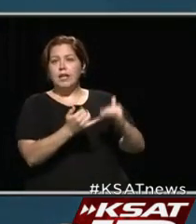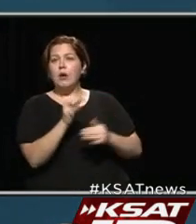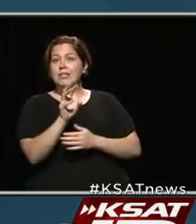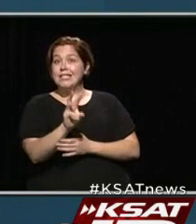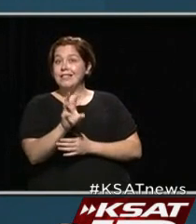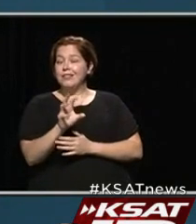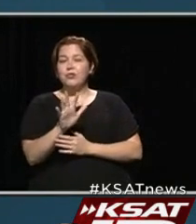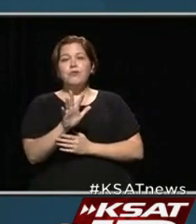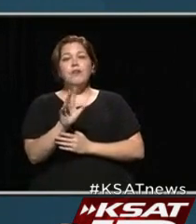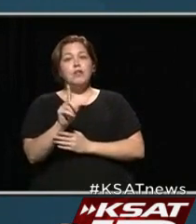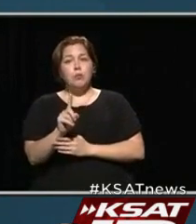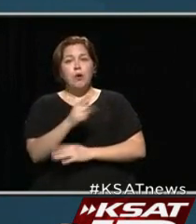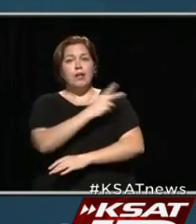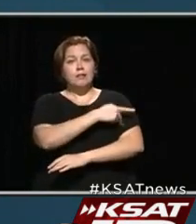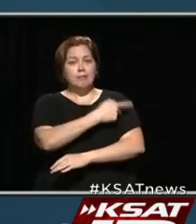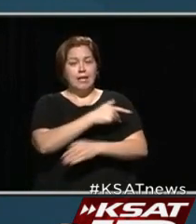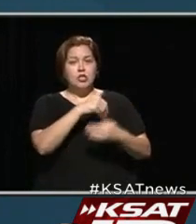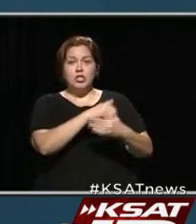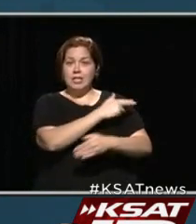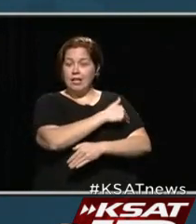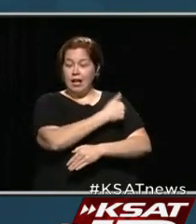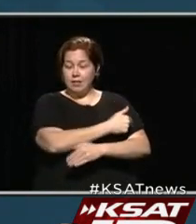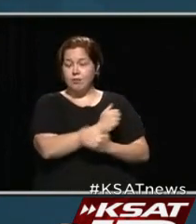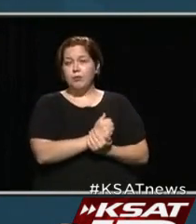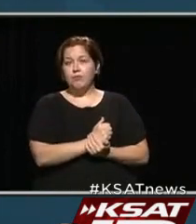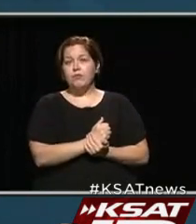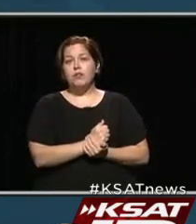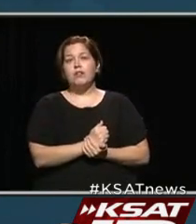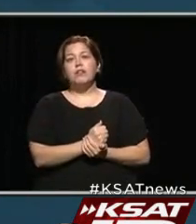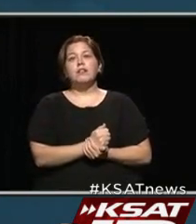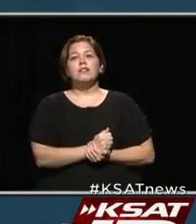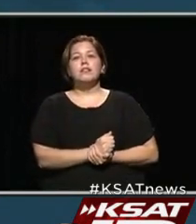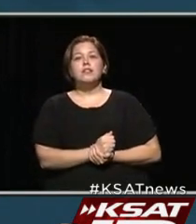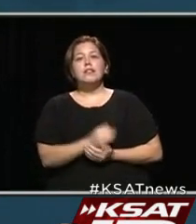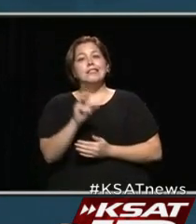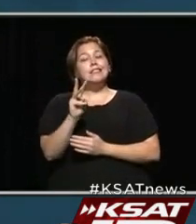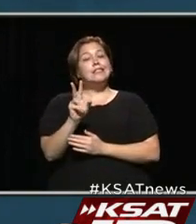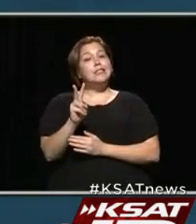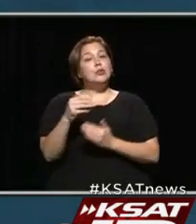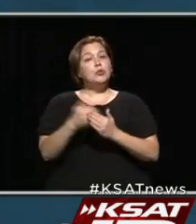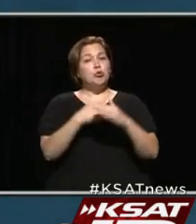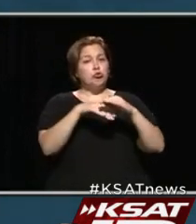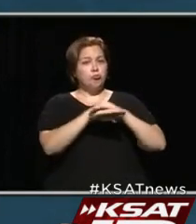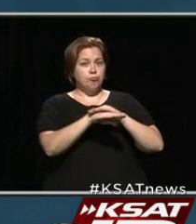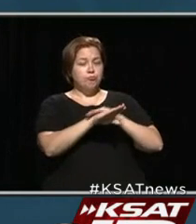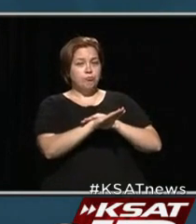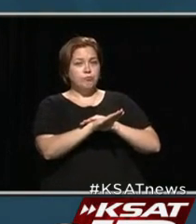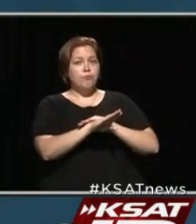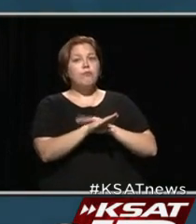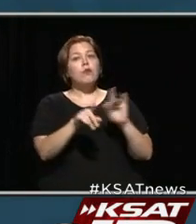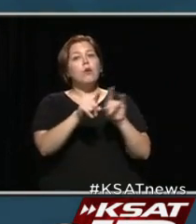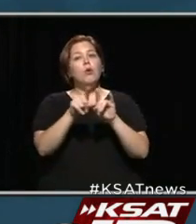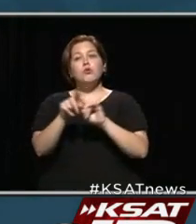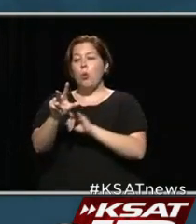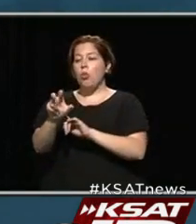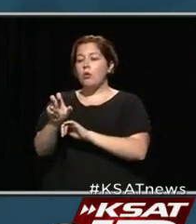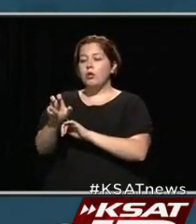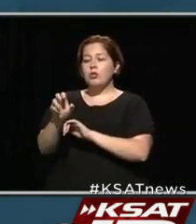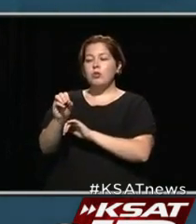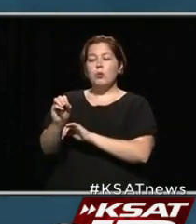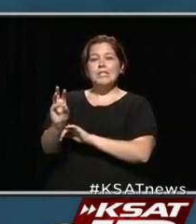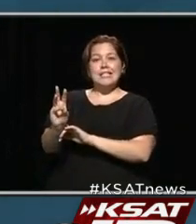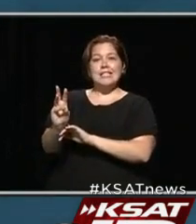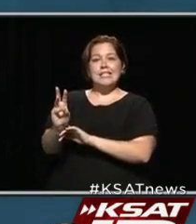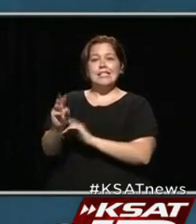651 patients tonight in the hospital with COVID-19, 62 new admissions, as well as 306